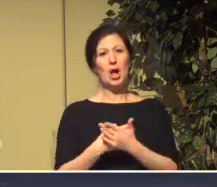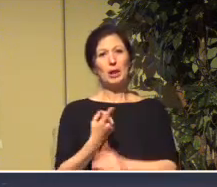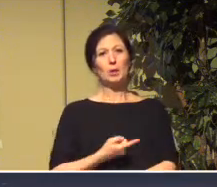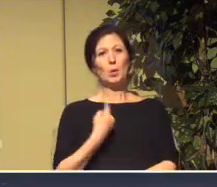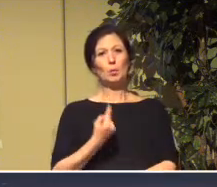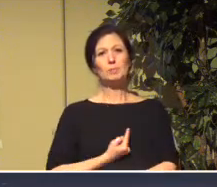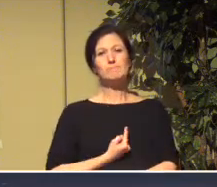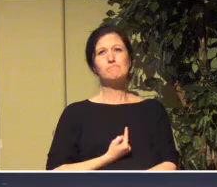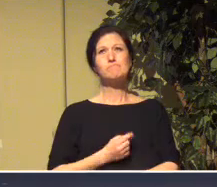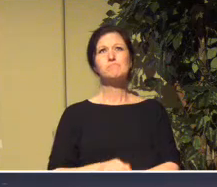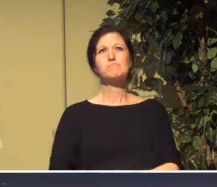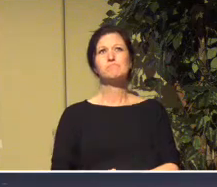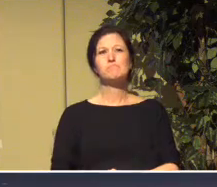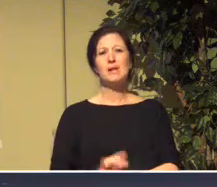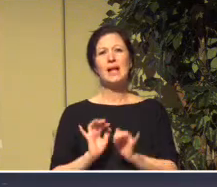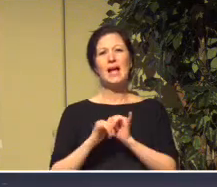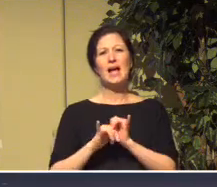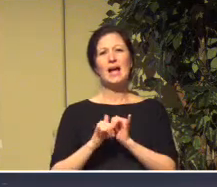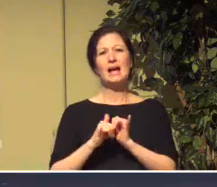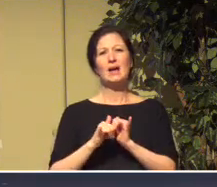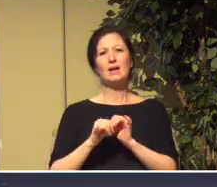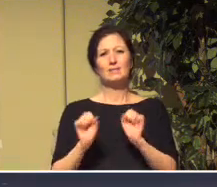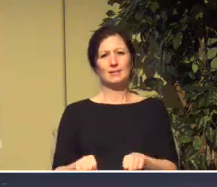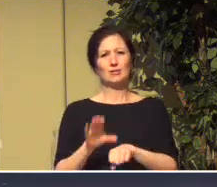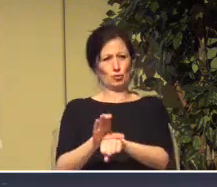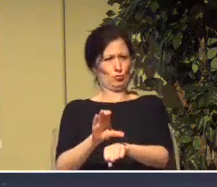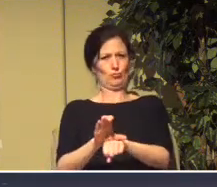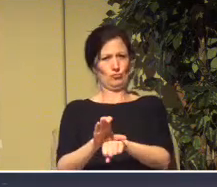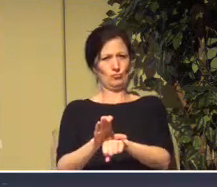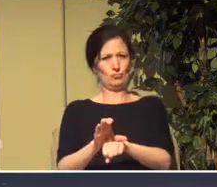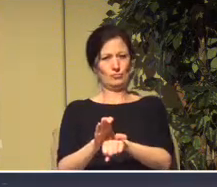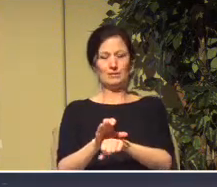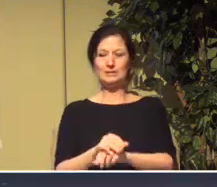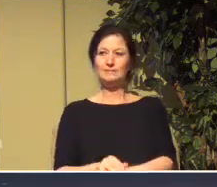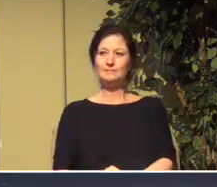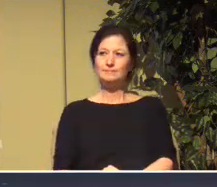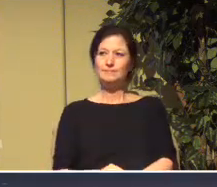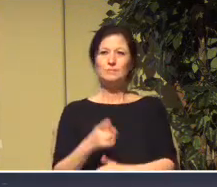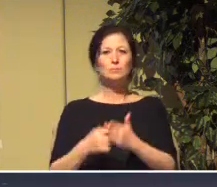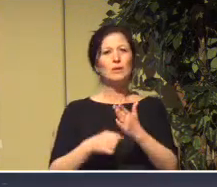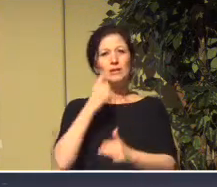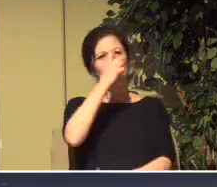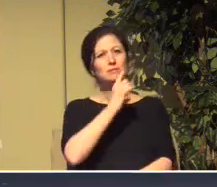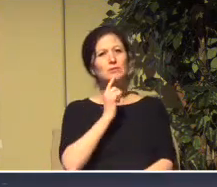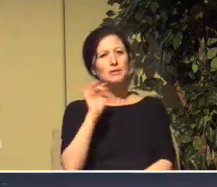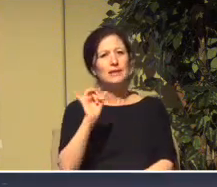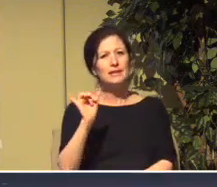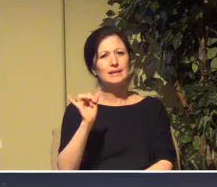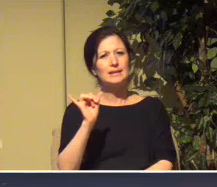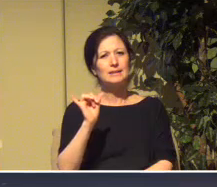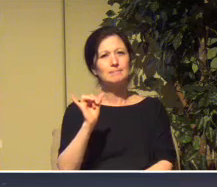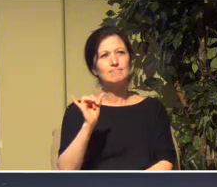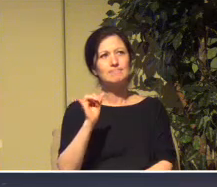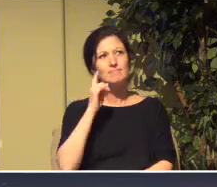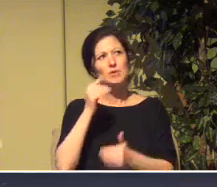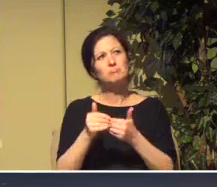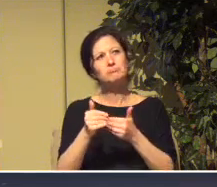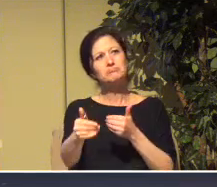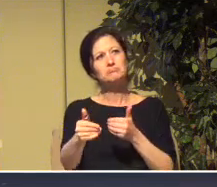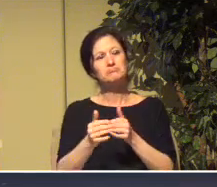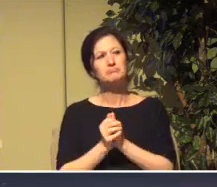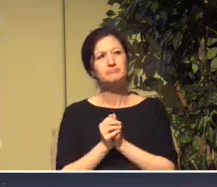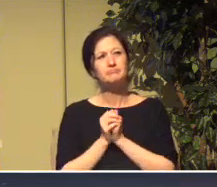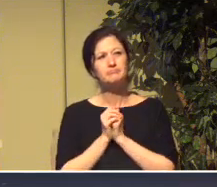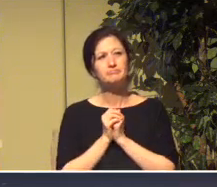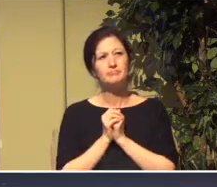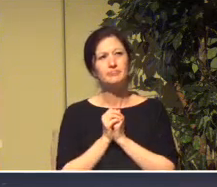church, what that looks like here, now, in this place, this environment in which we find ourselves, but also how